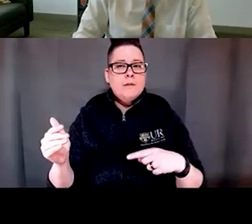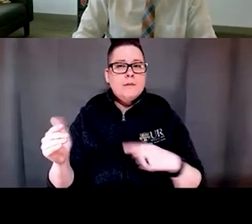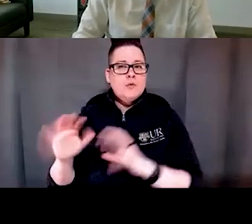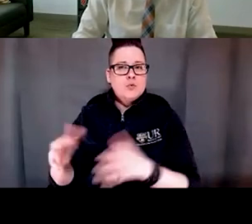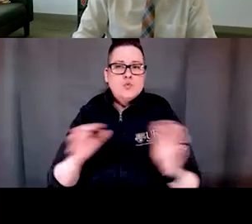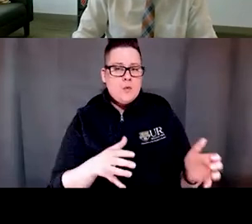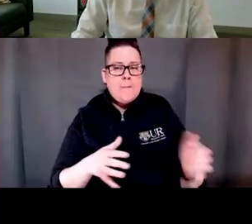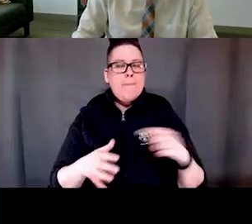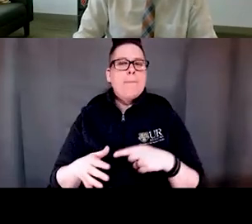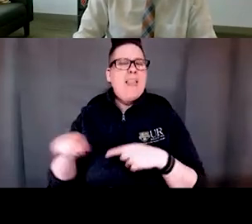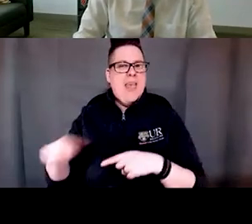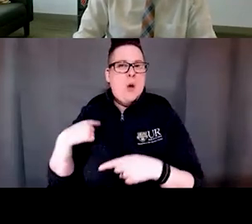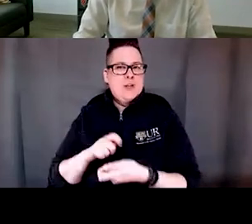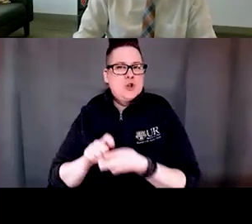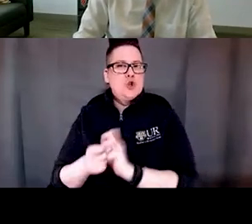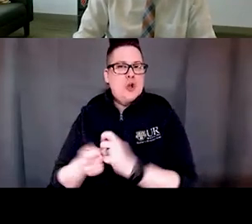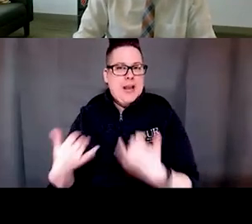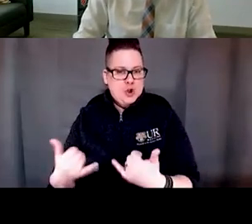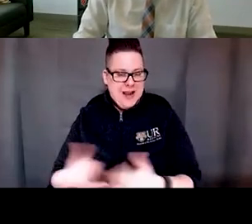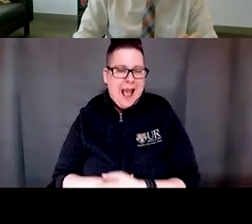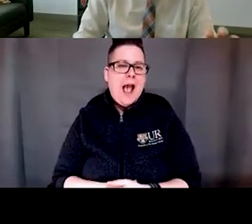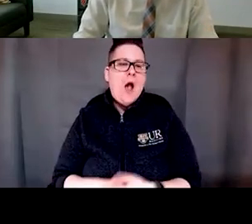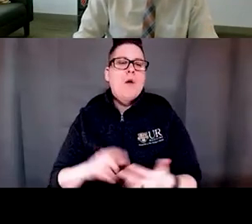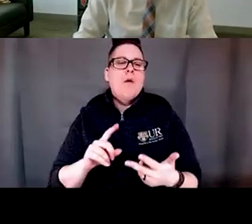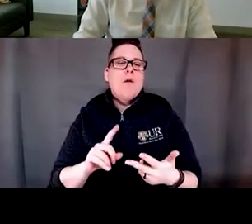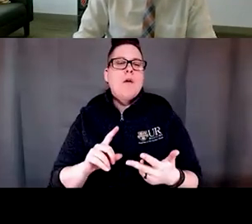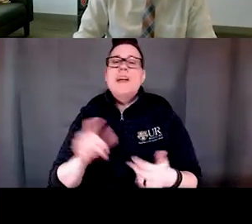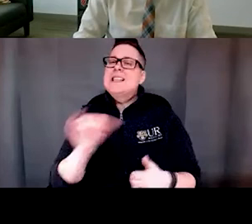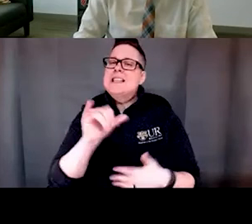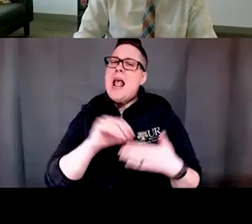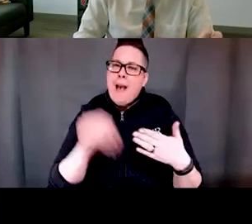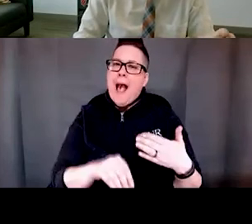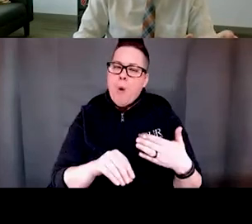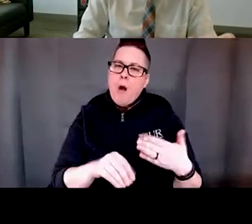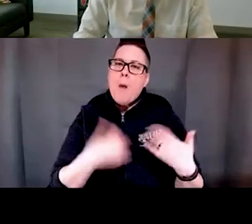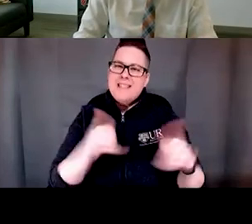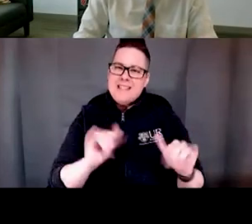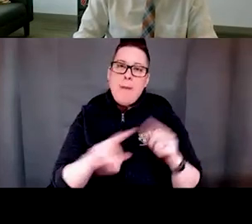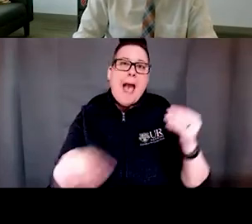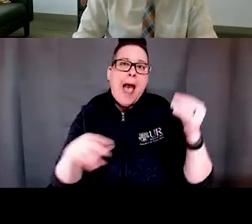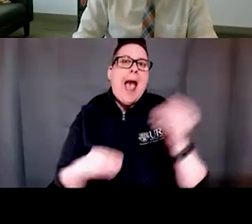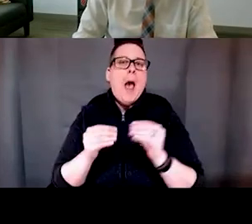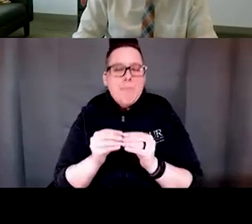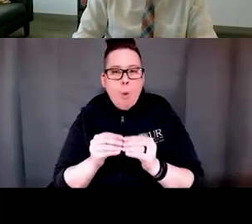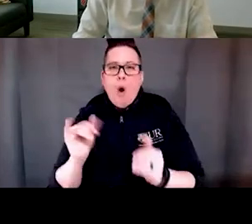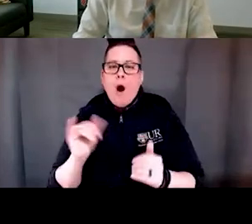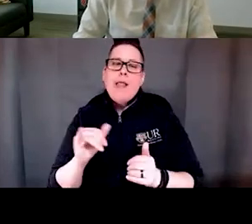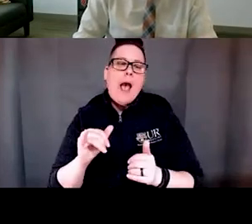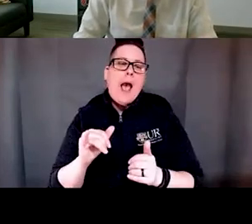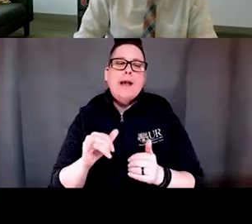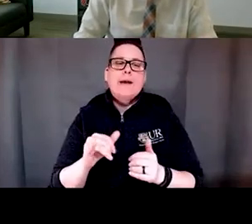feedback we are looking at slightly different same outcomes but we've added more in terms of biomarkers we're looking at